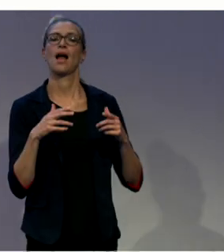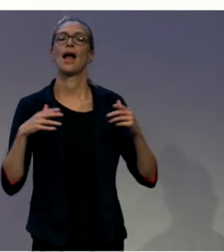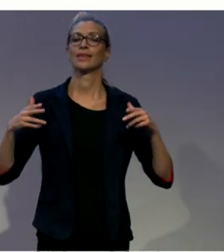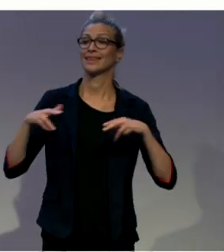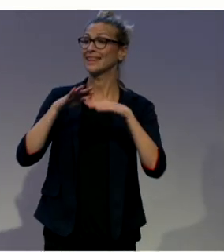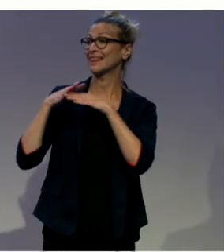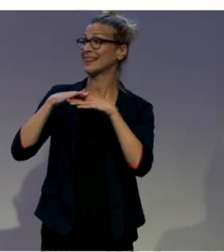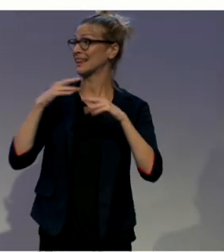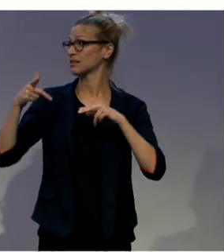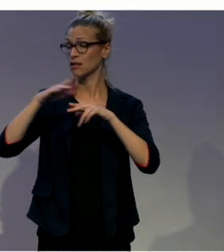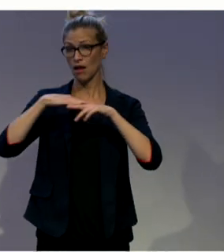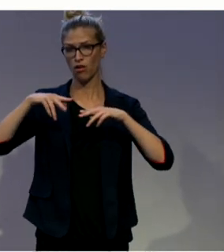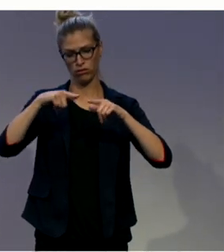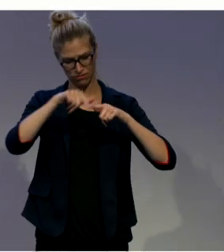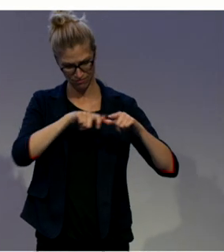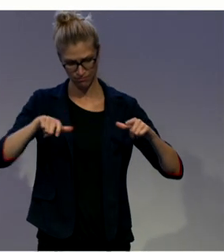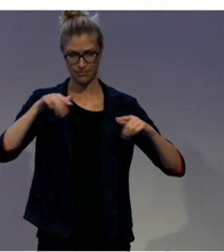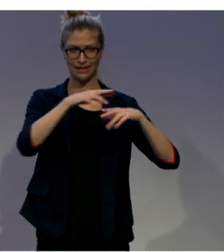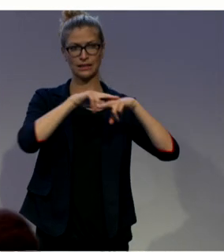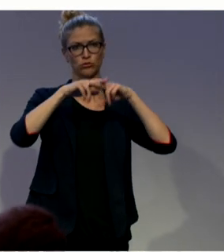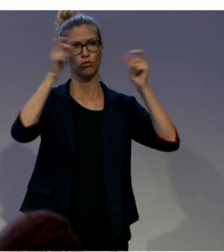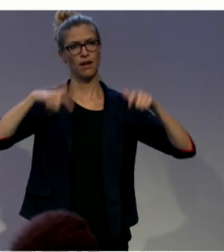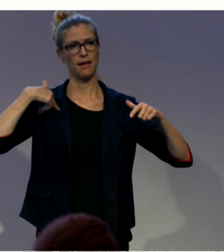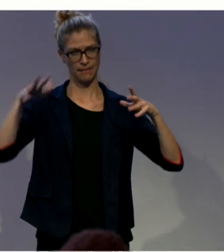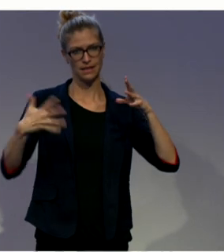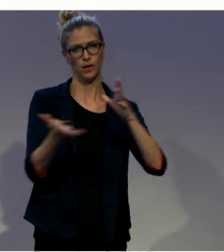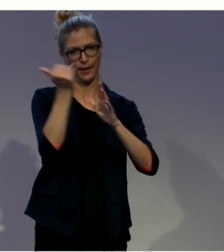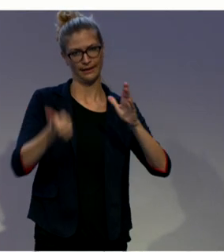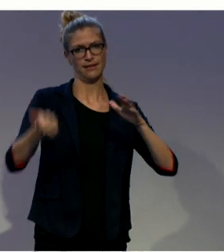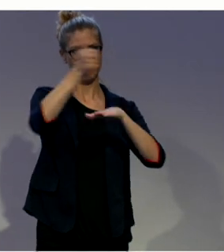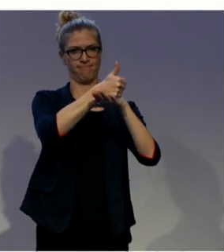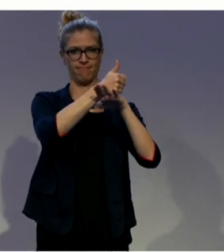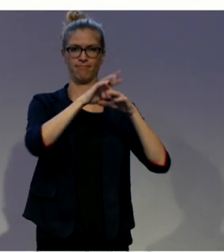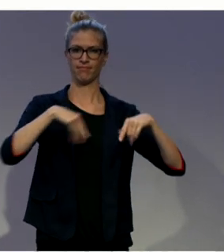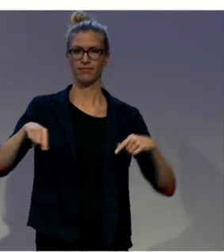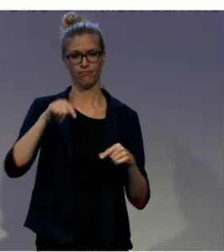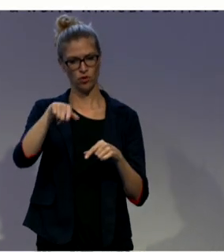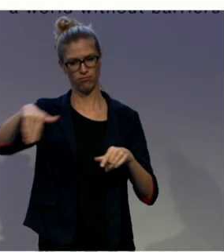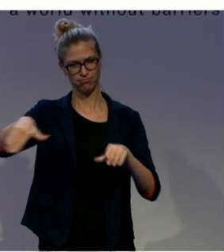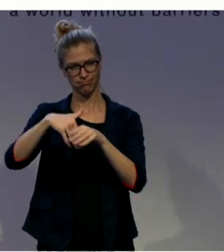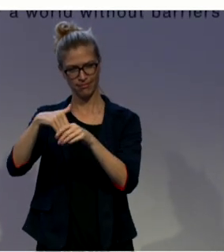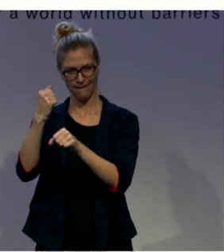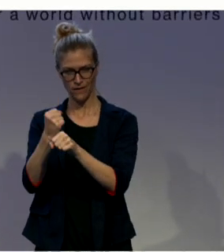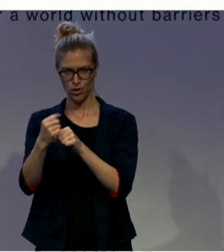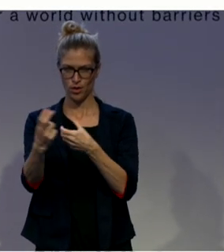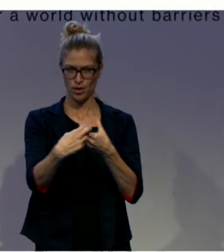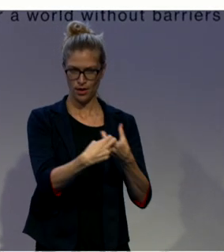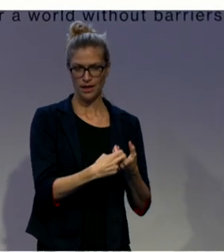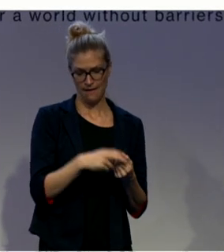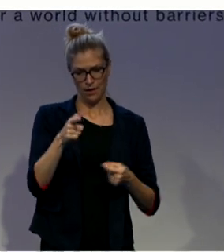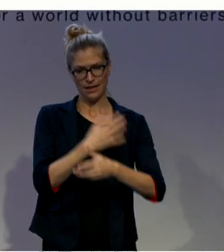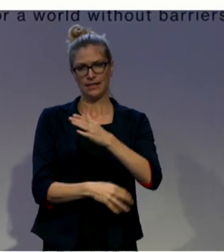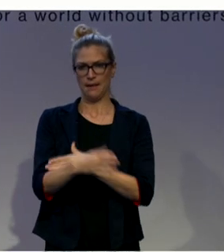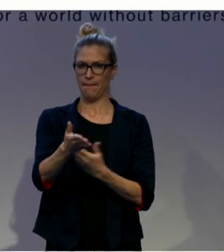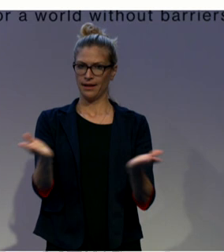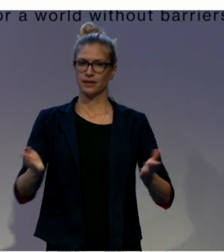women and for employment for Indigenous persons living with disability. BCAN's will continue its